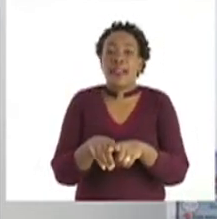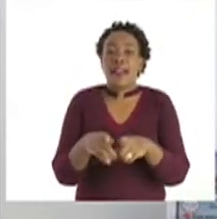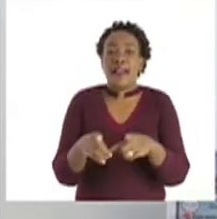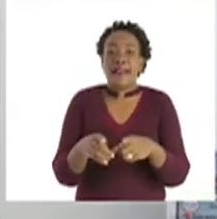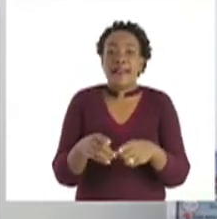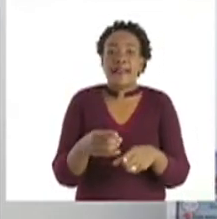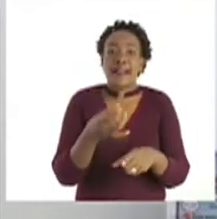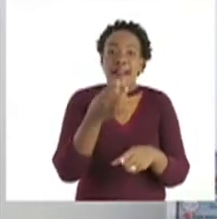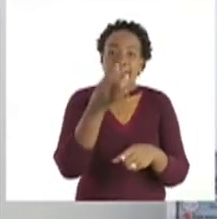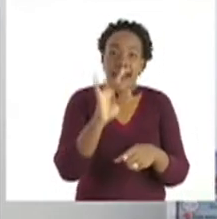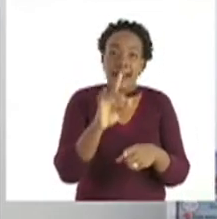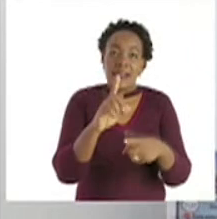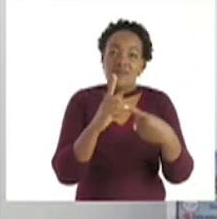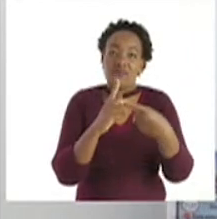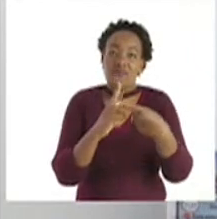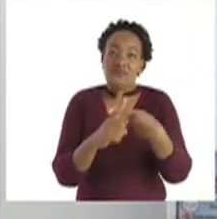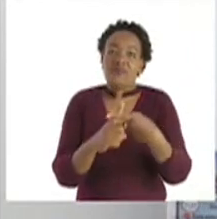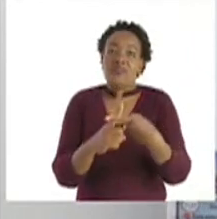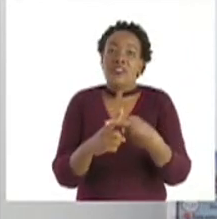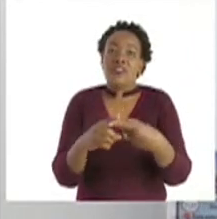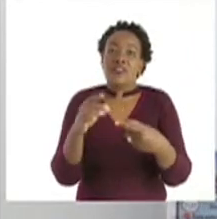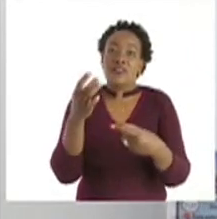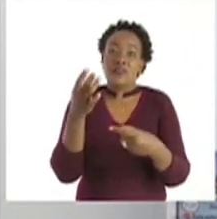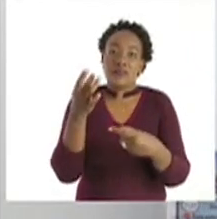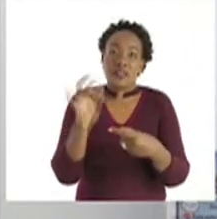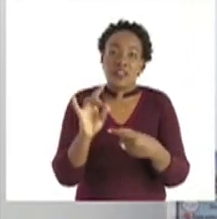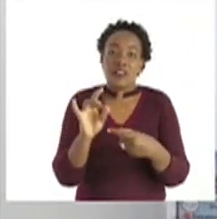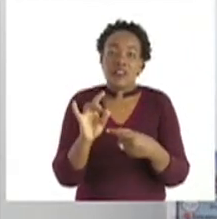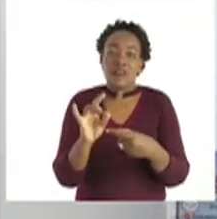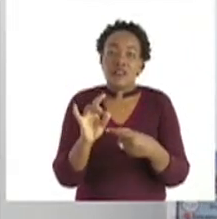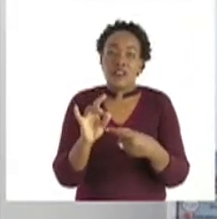Then we have the number 3.